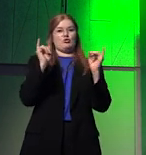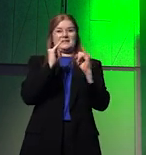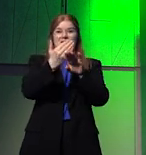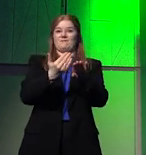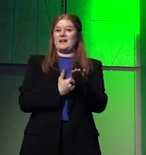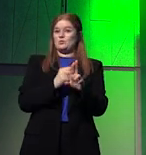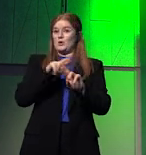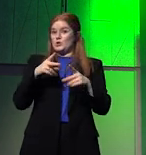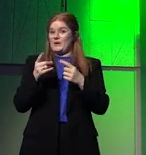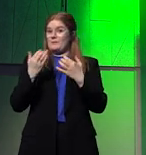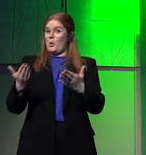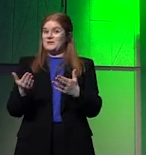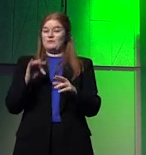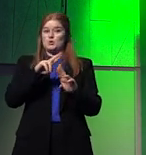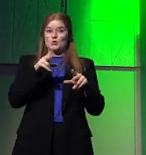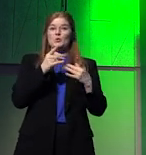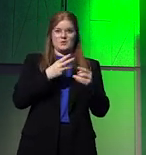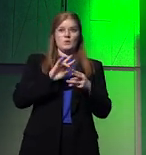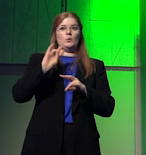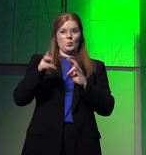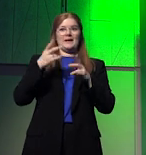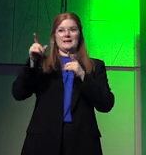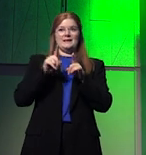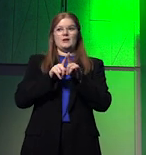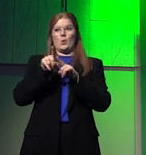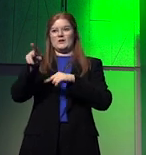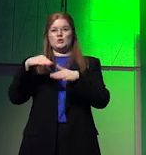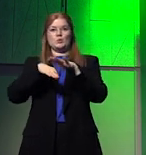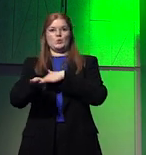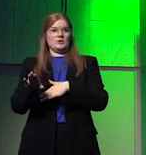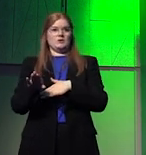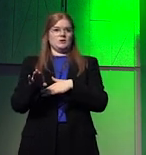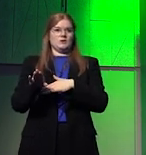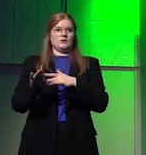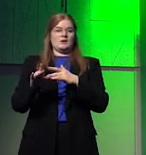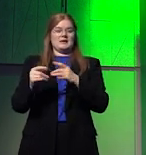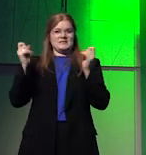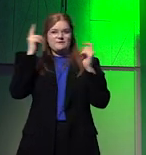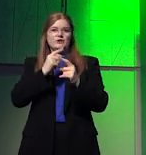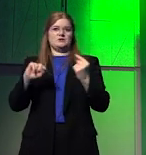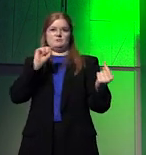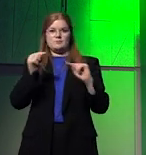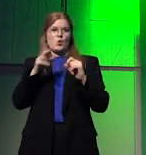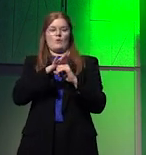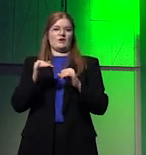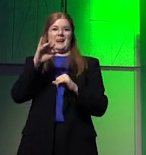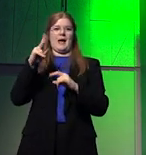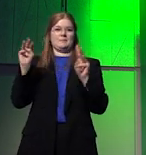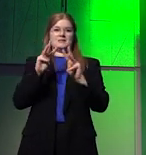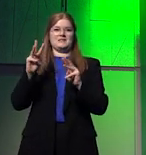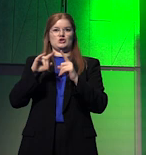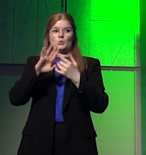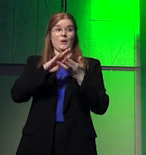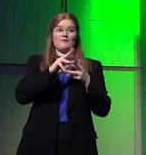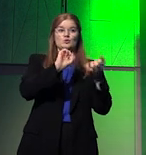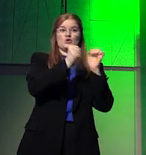which we're not doing, we will quickly head into a zero-sum game over climate niches, which will redefine borders